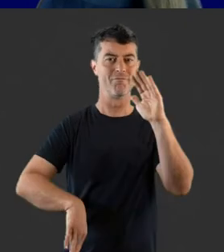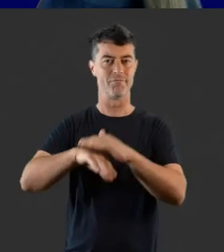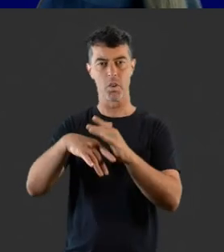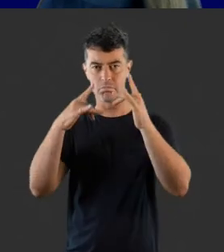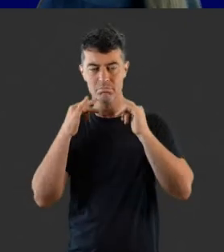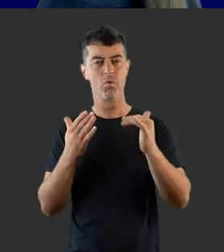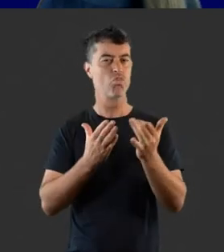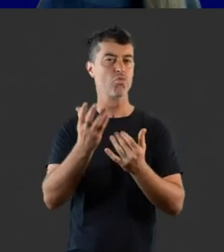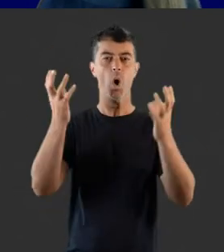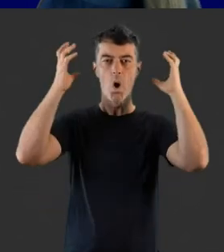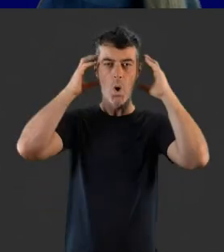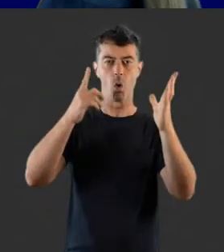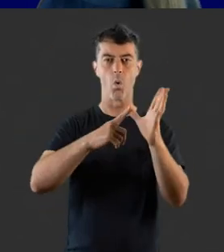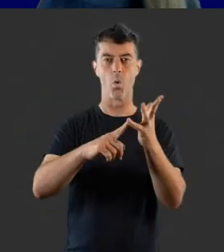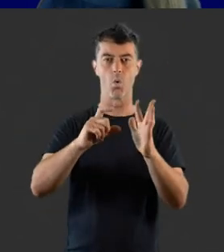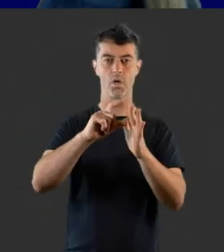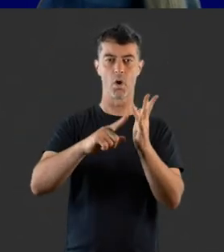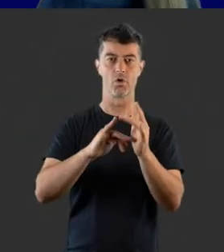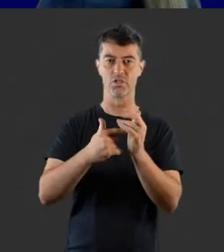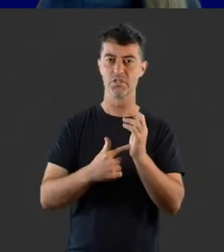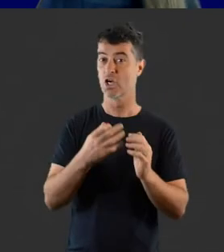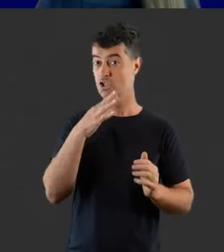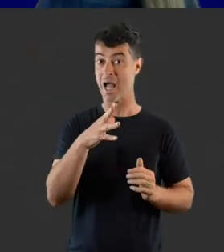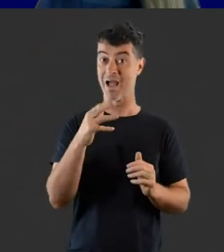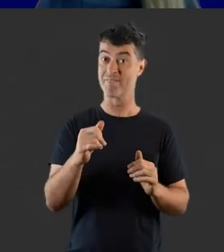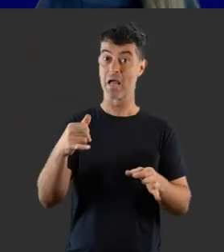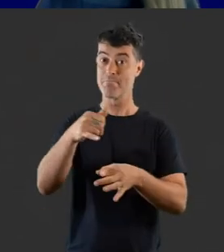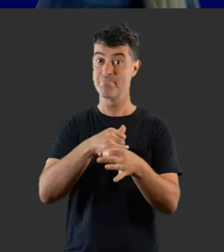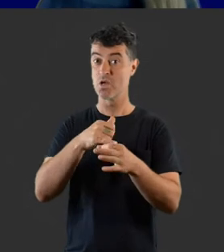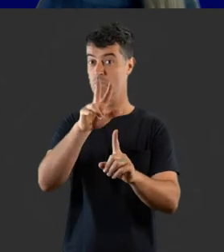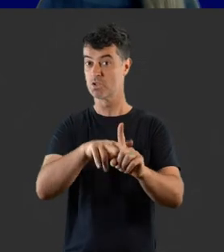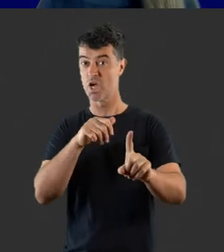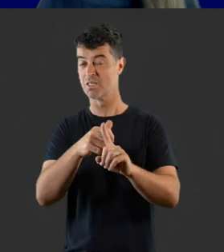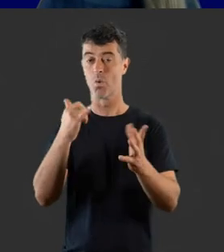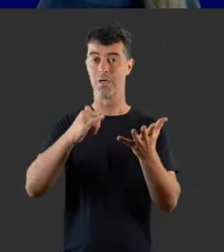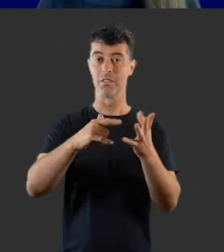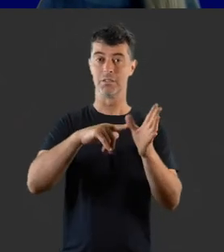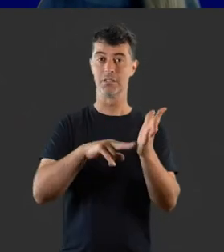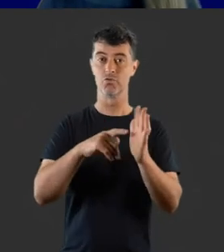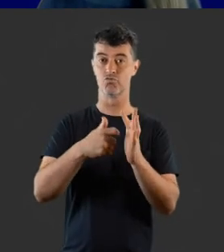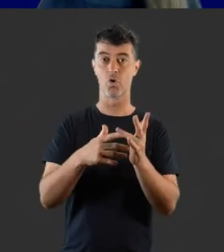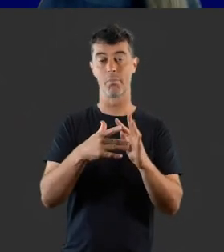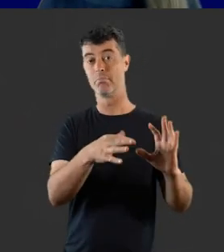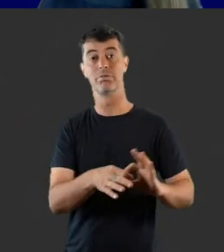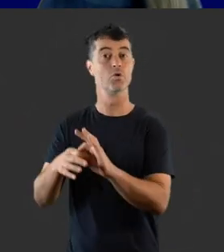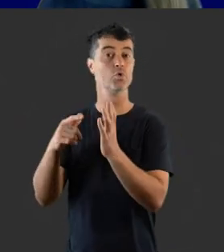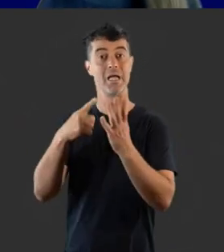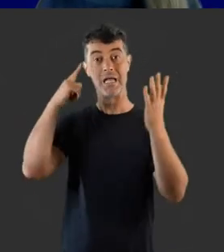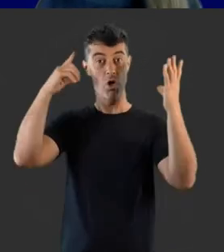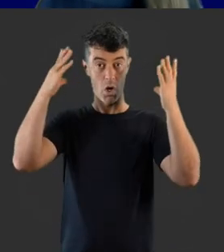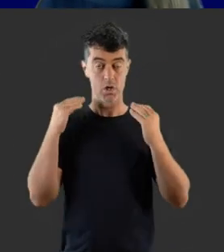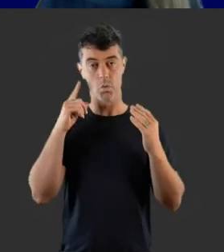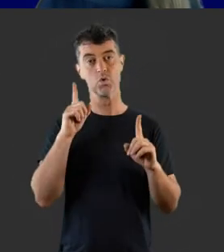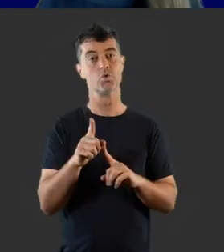assessment by an audiologist. If a child has a medical diagnosis or syndrome associated with hearing loss,